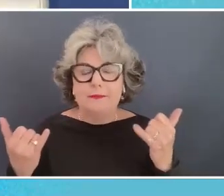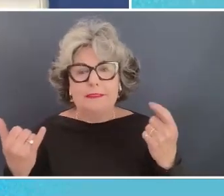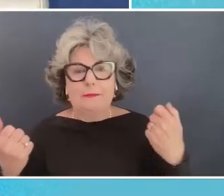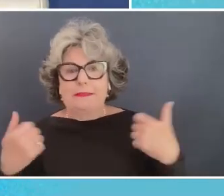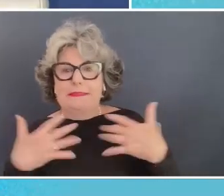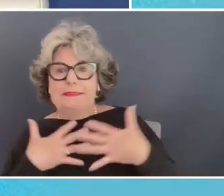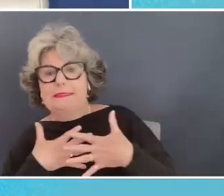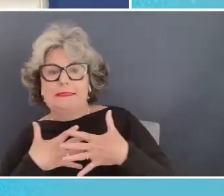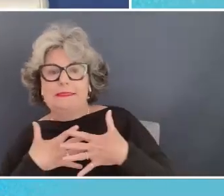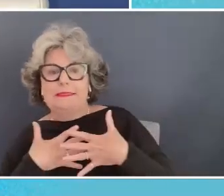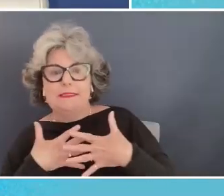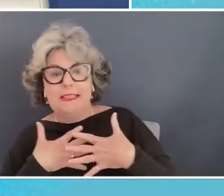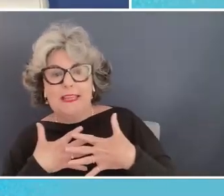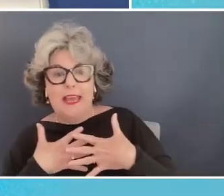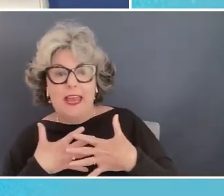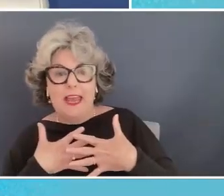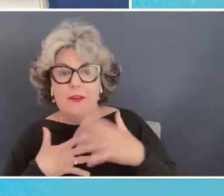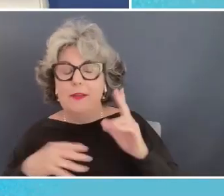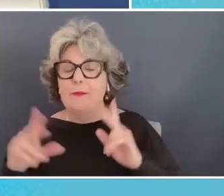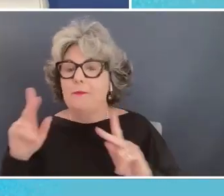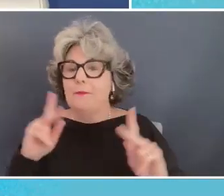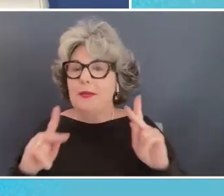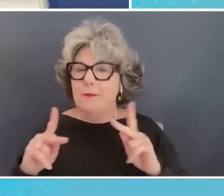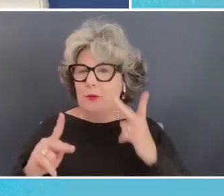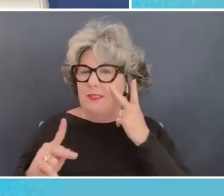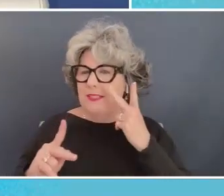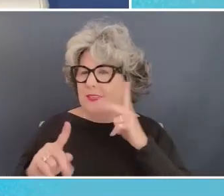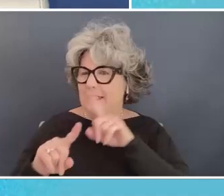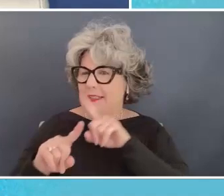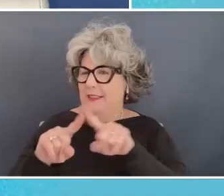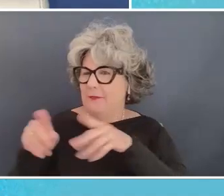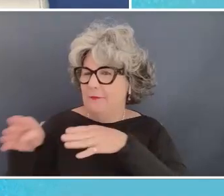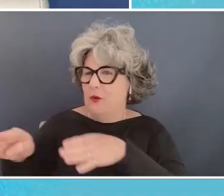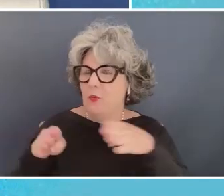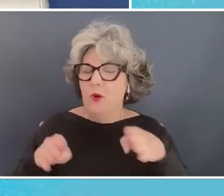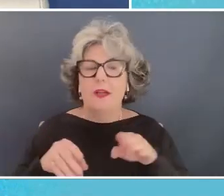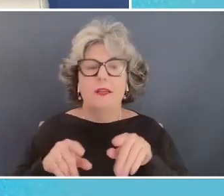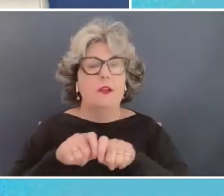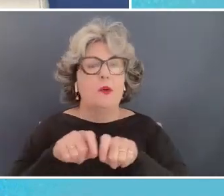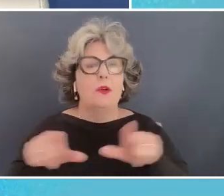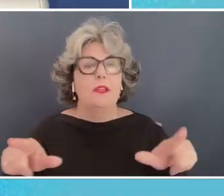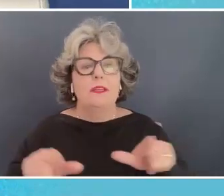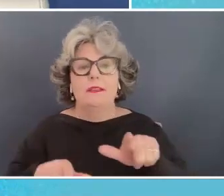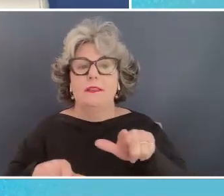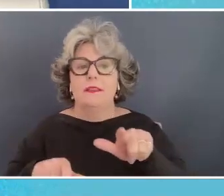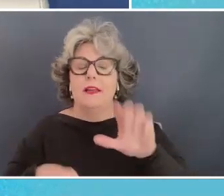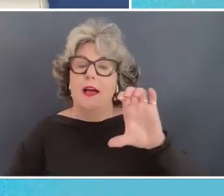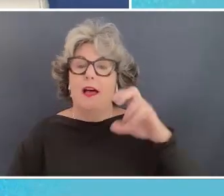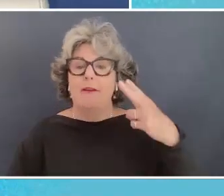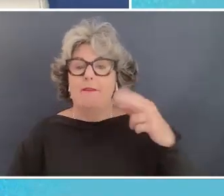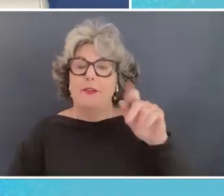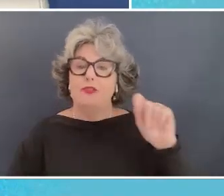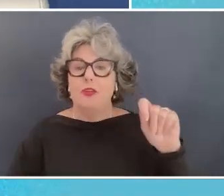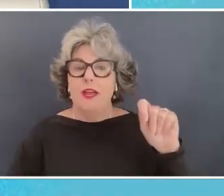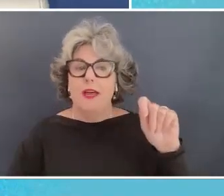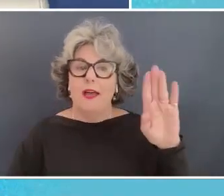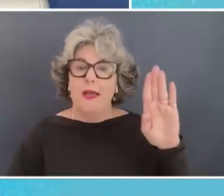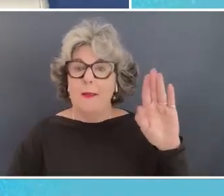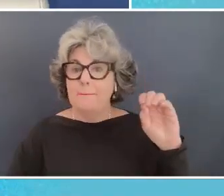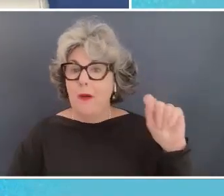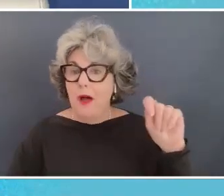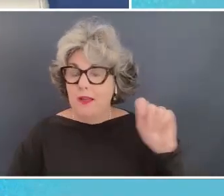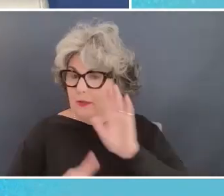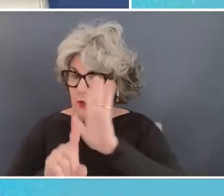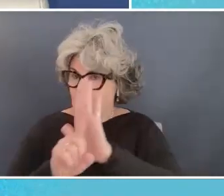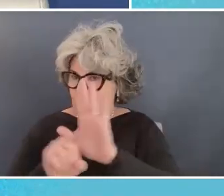it used in new ways i think um the release of the chat bots has brought um your own ability